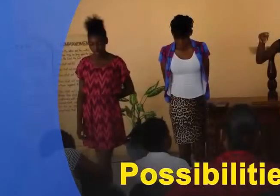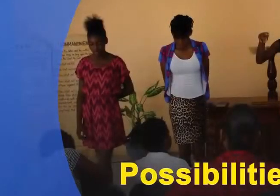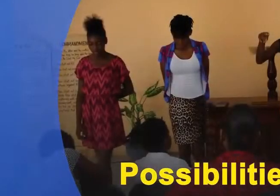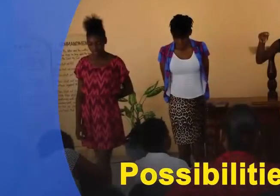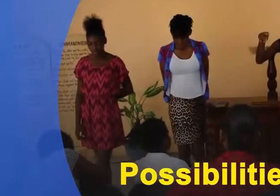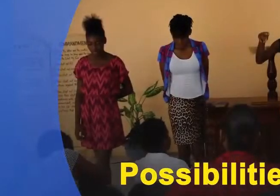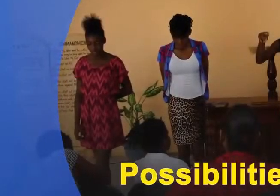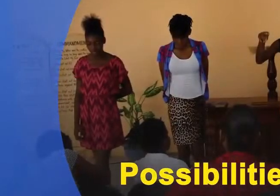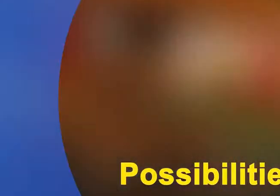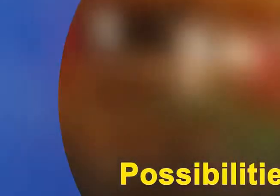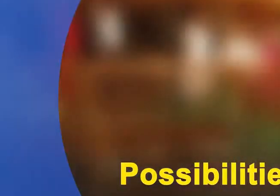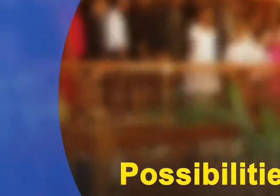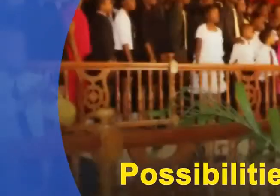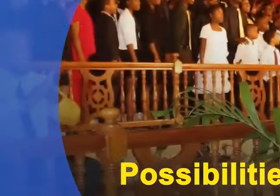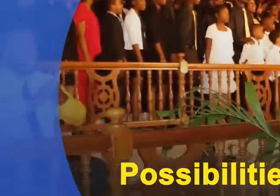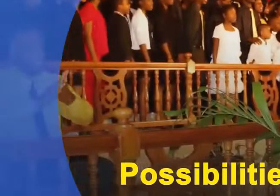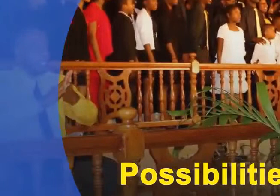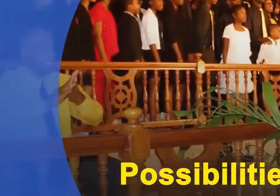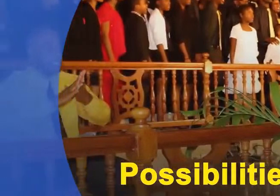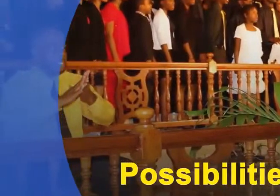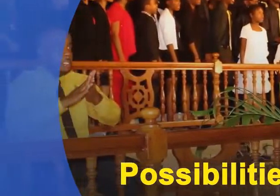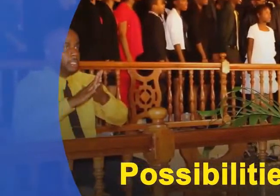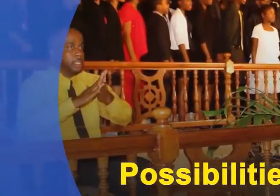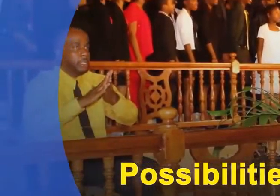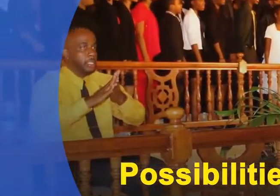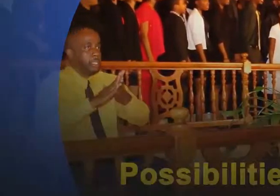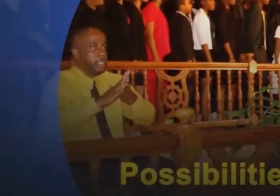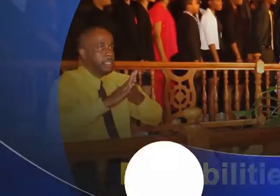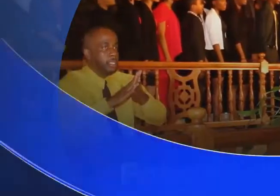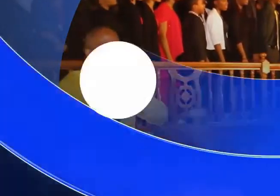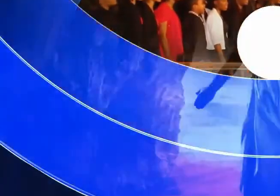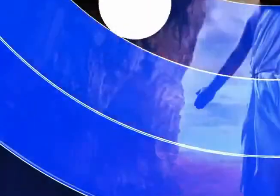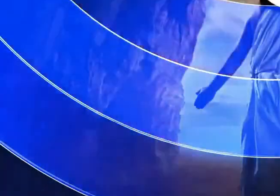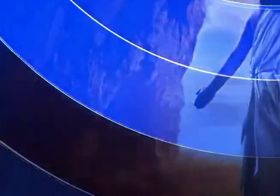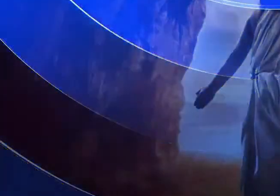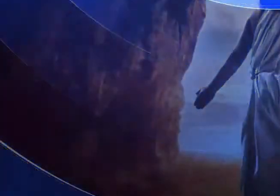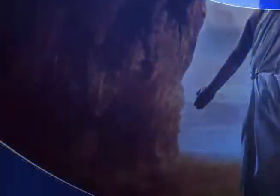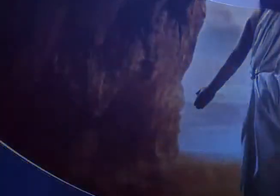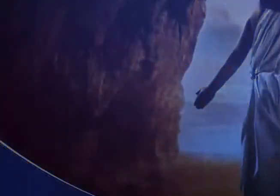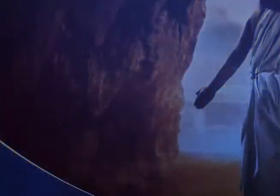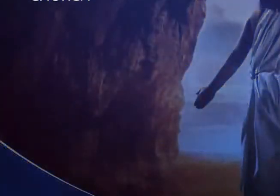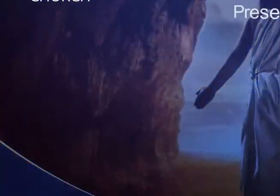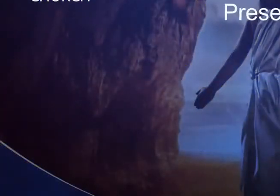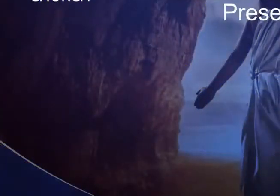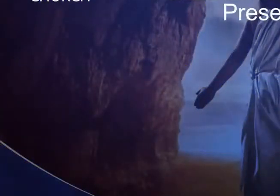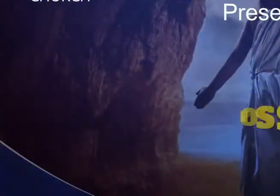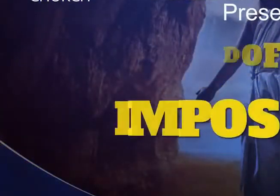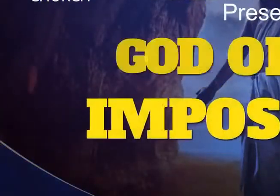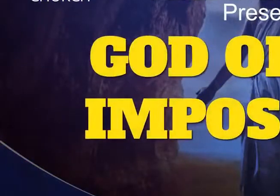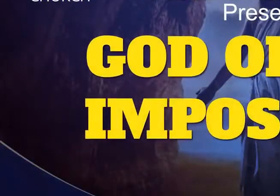I am a promise. I am a possibility. I am a promise.